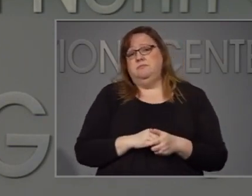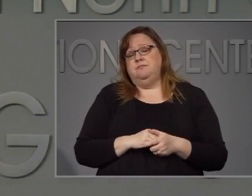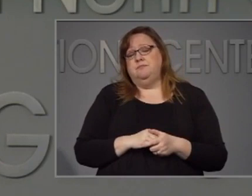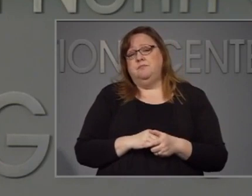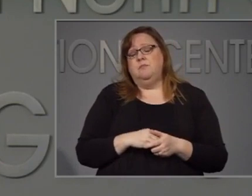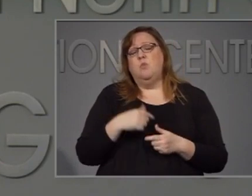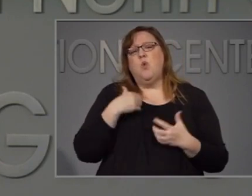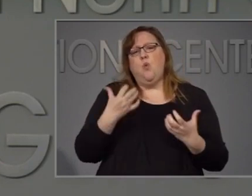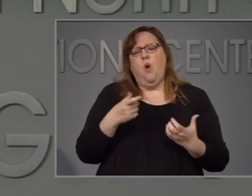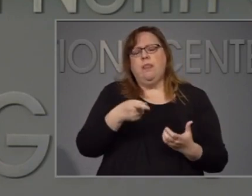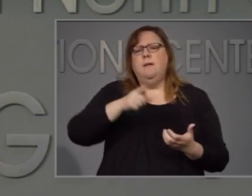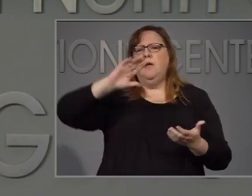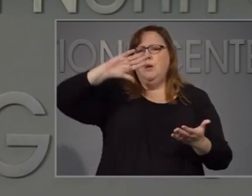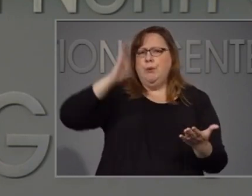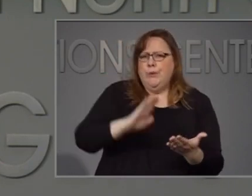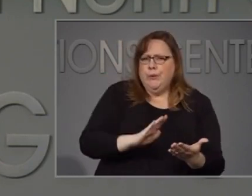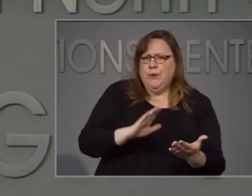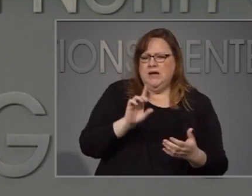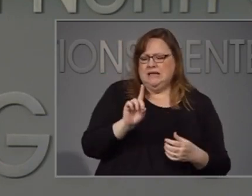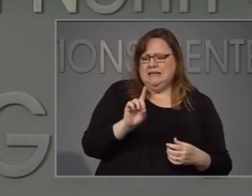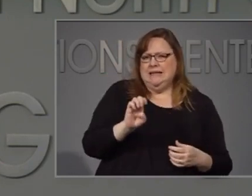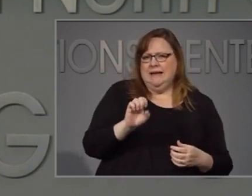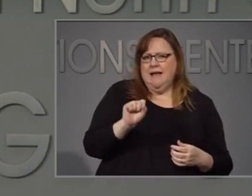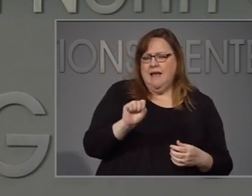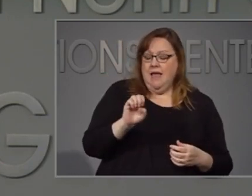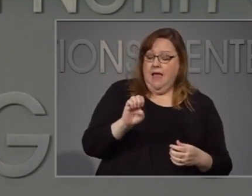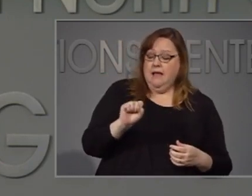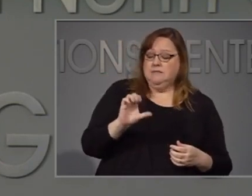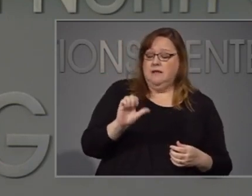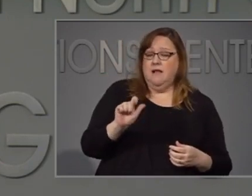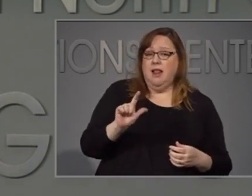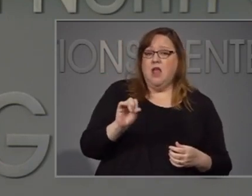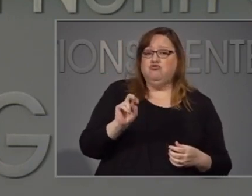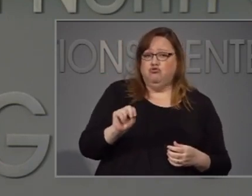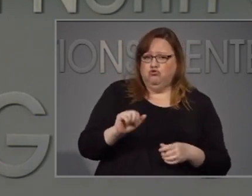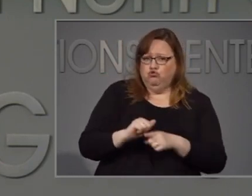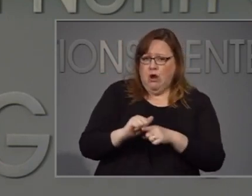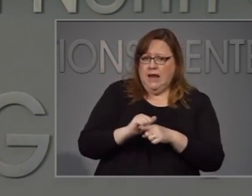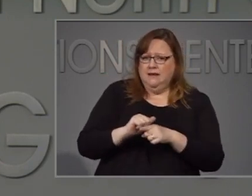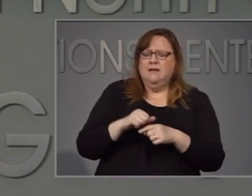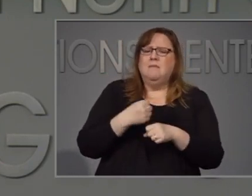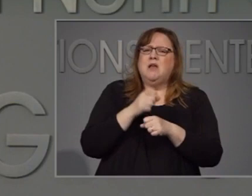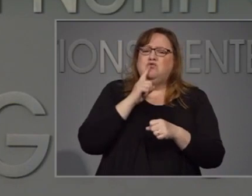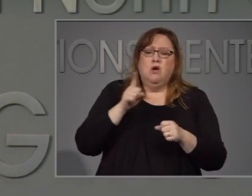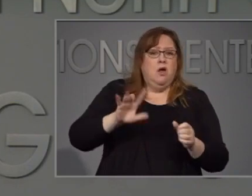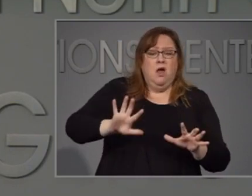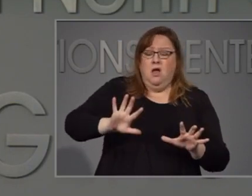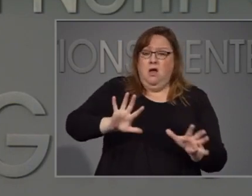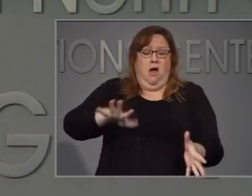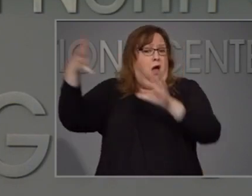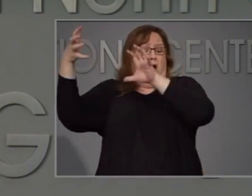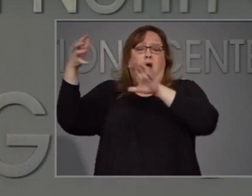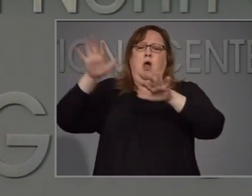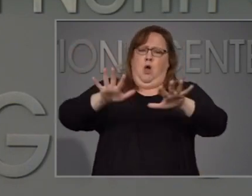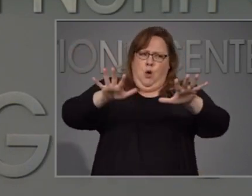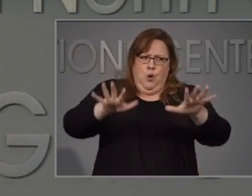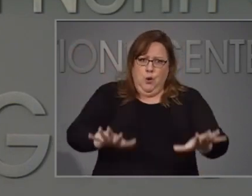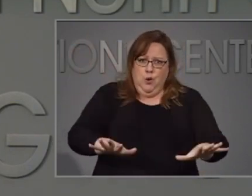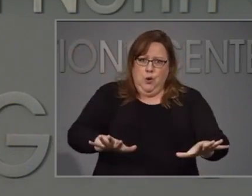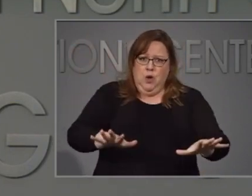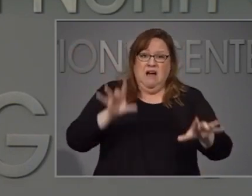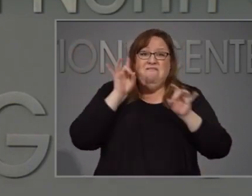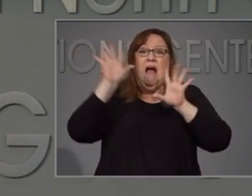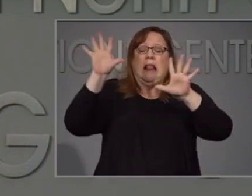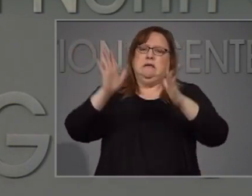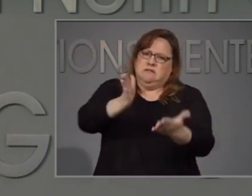-escalation training as they possibly can to make sure that violence is stopped.